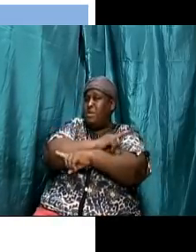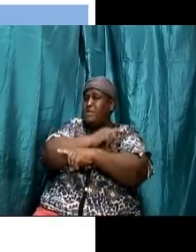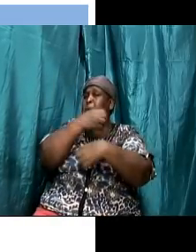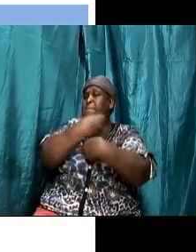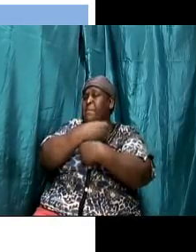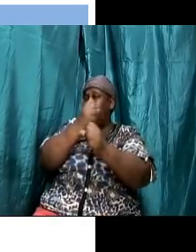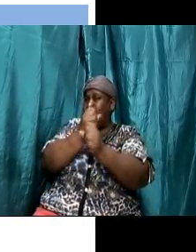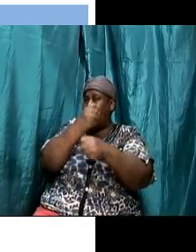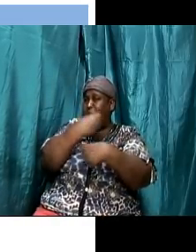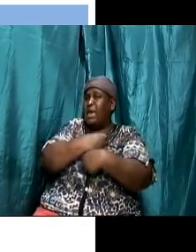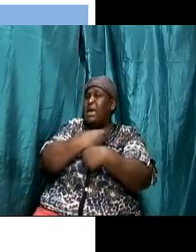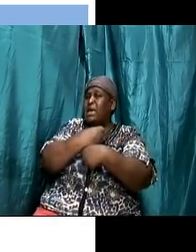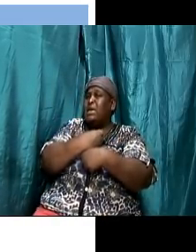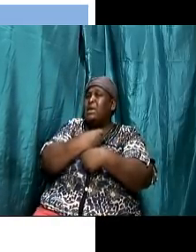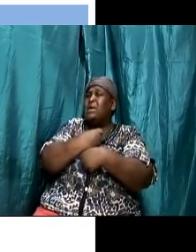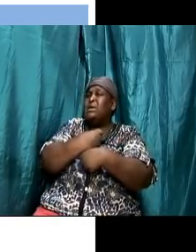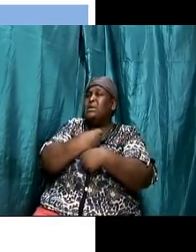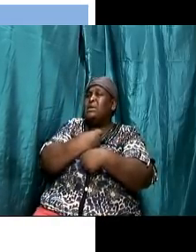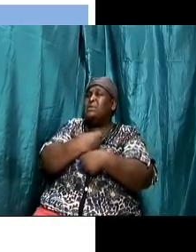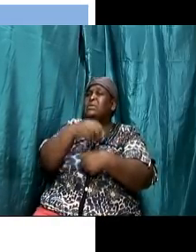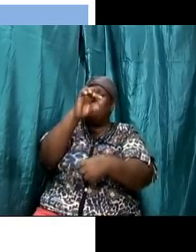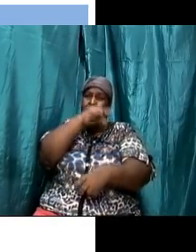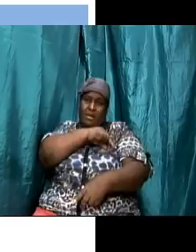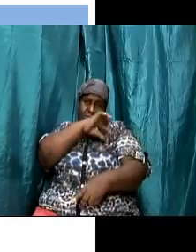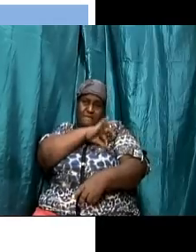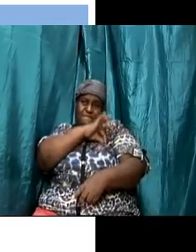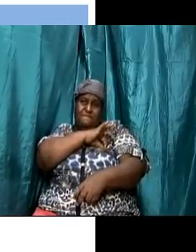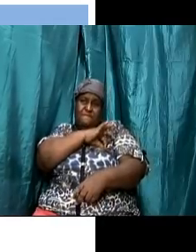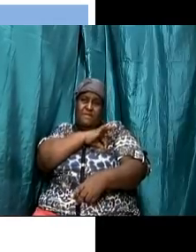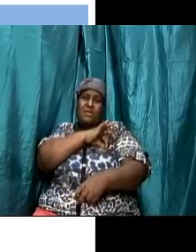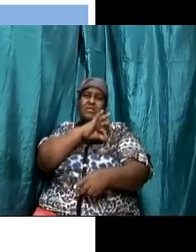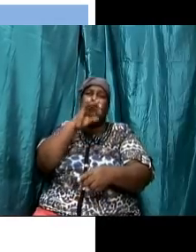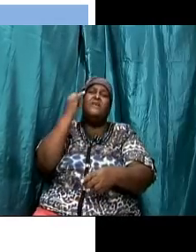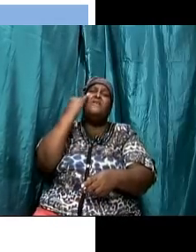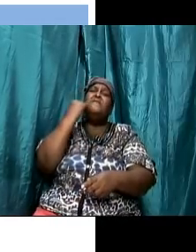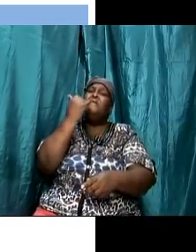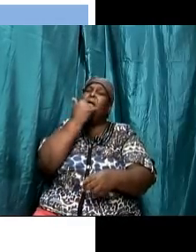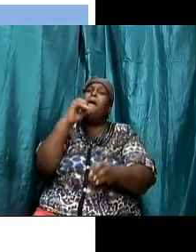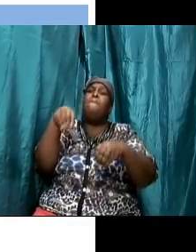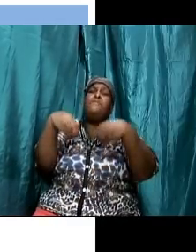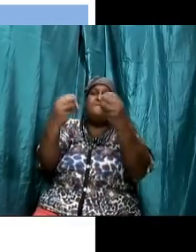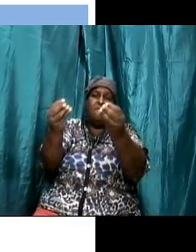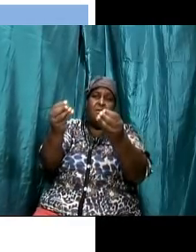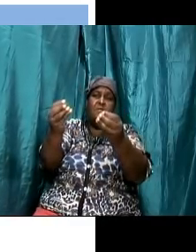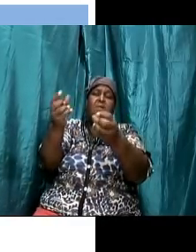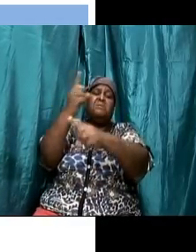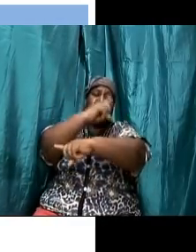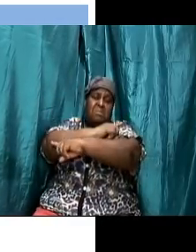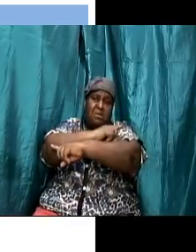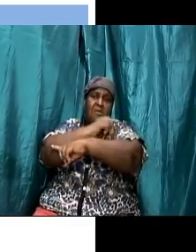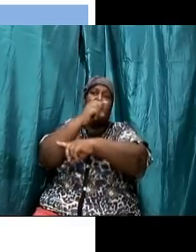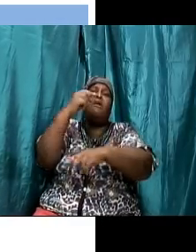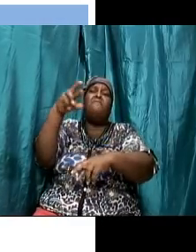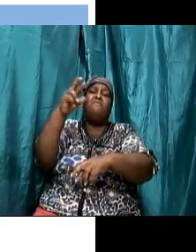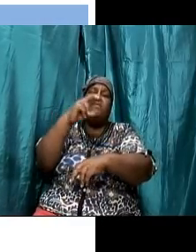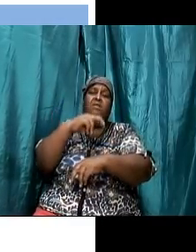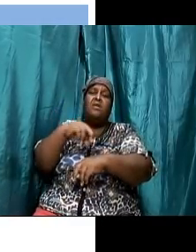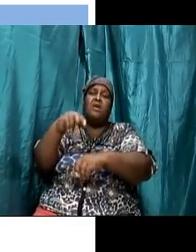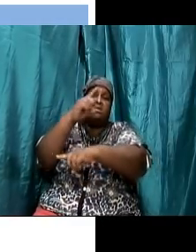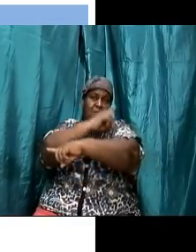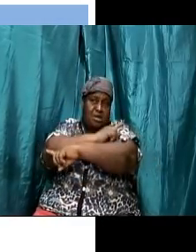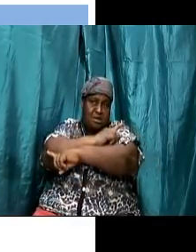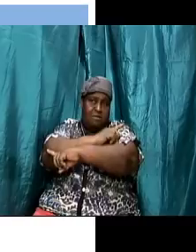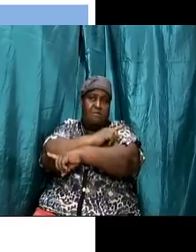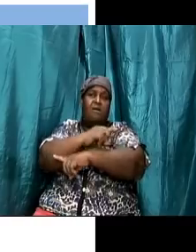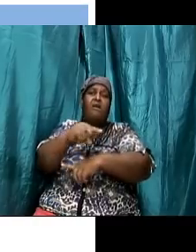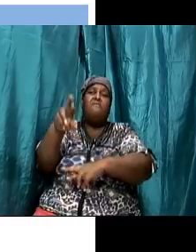important the sabbath was made to benefit israel by providing them a day of rest every day they would have worked